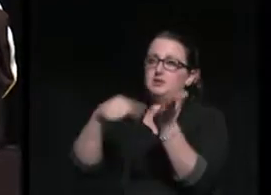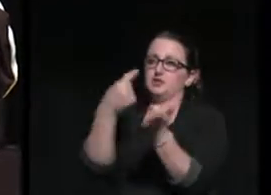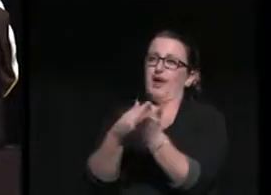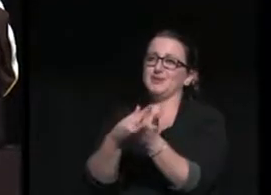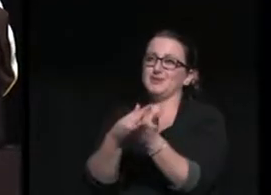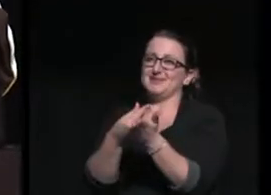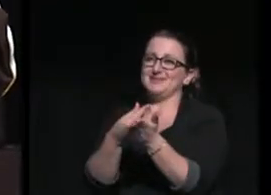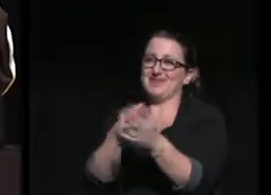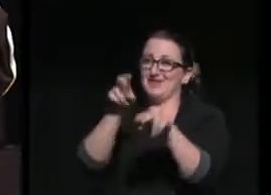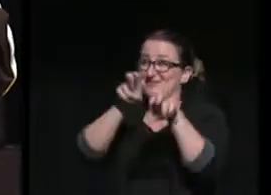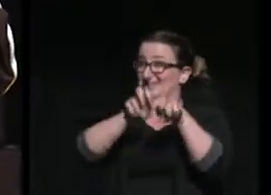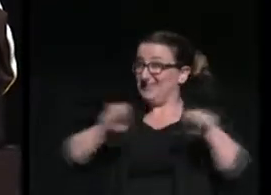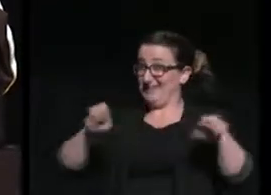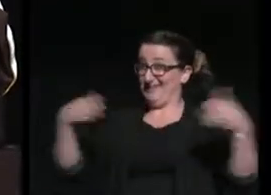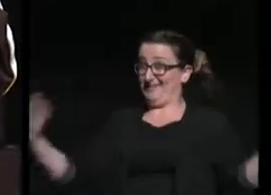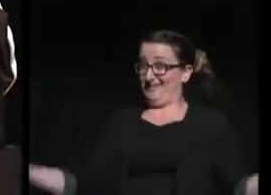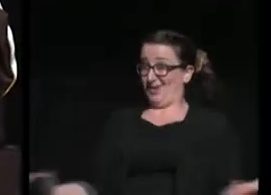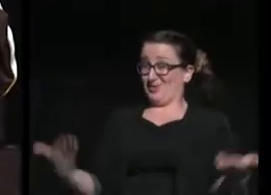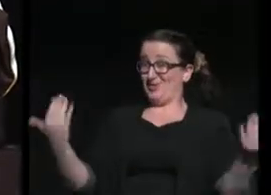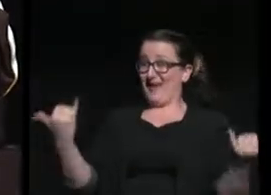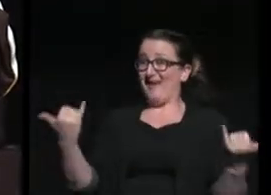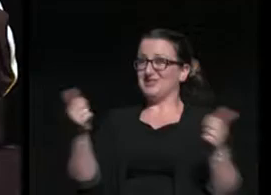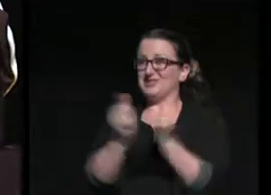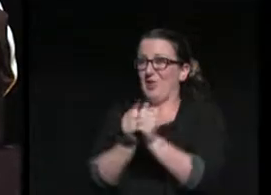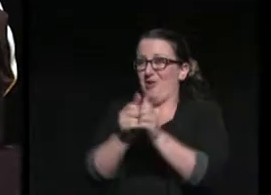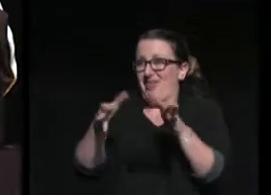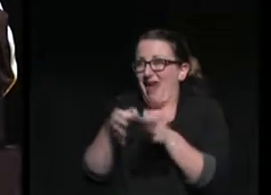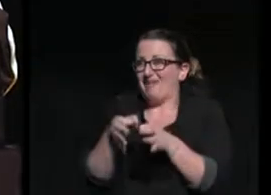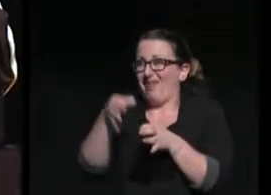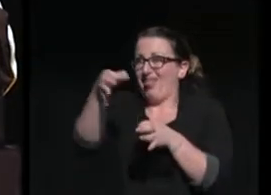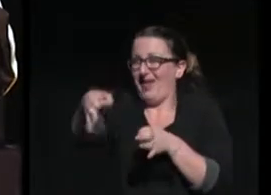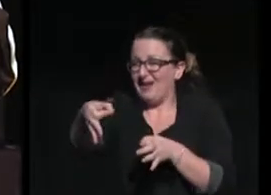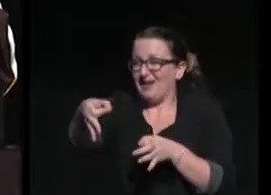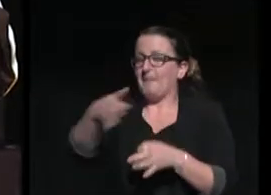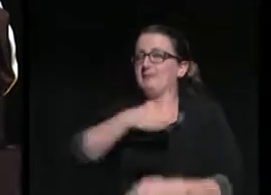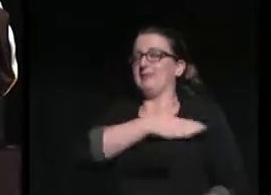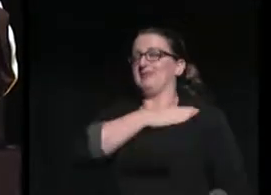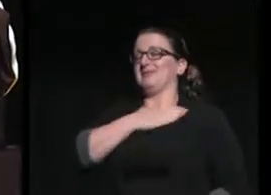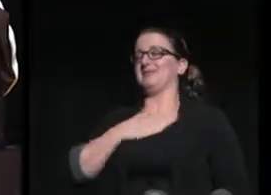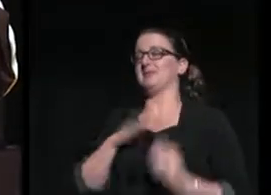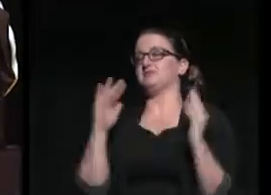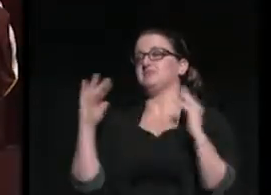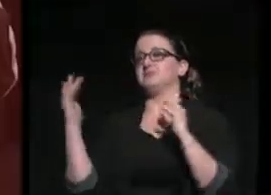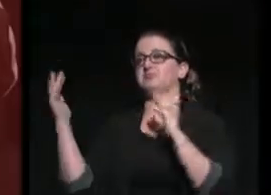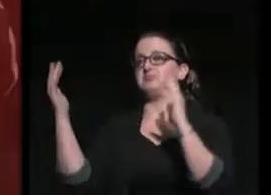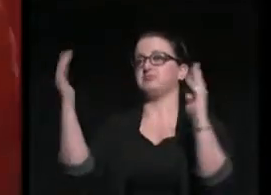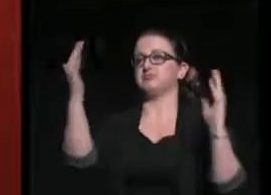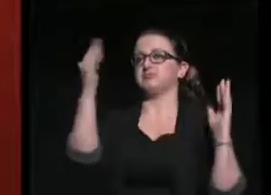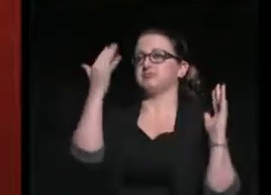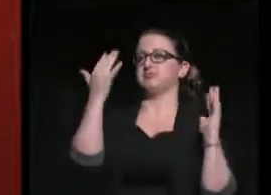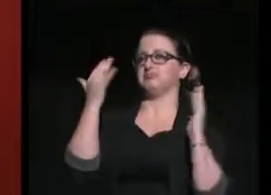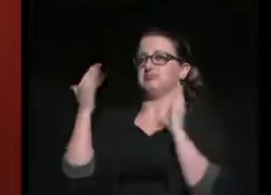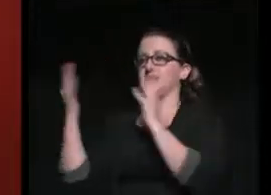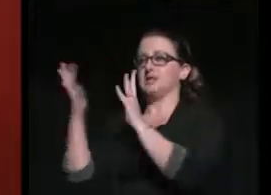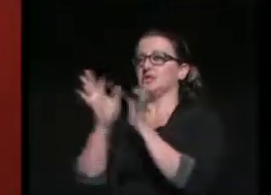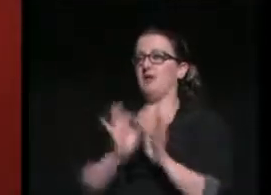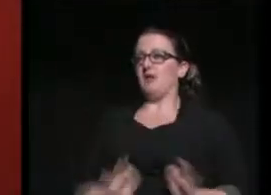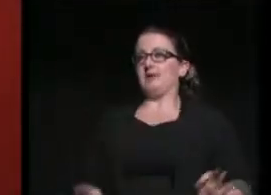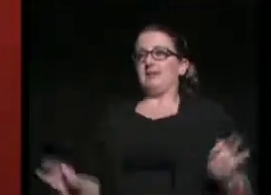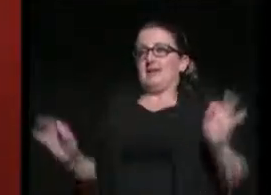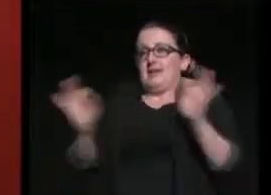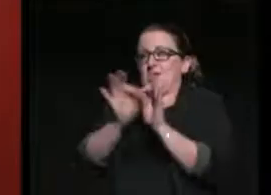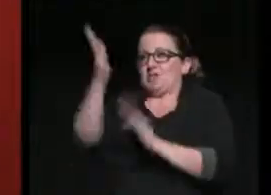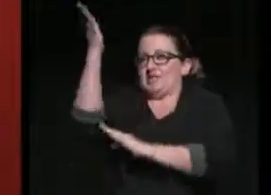seated in this room. So without further ado, please join me in giving a hearty Stockton welcome to our keynote speaker,